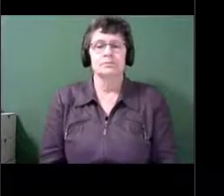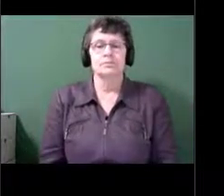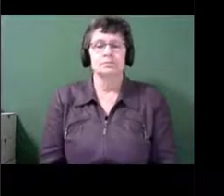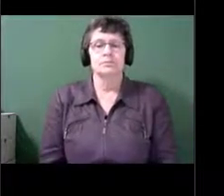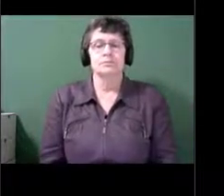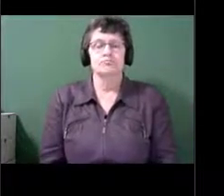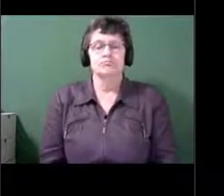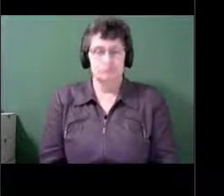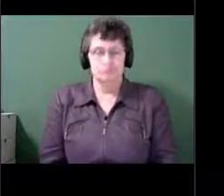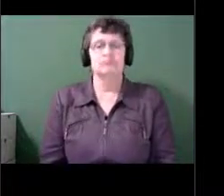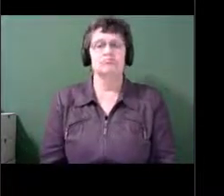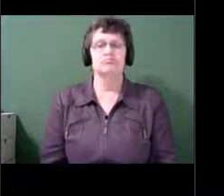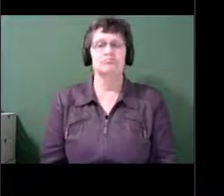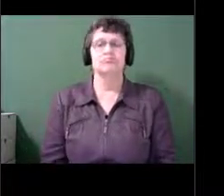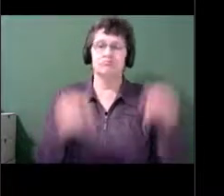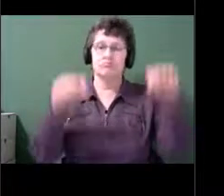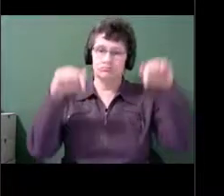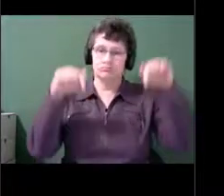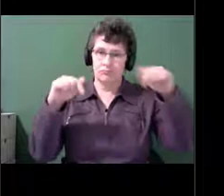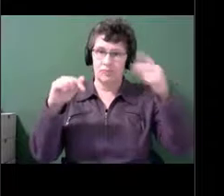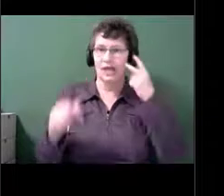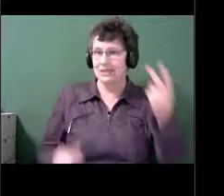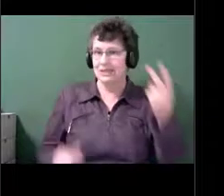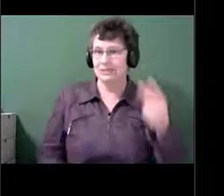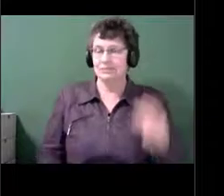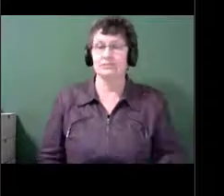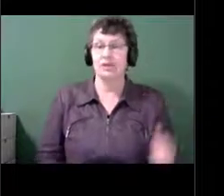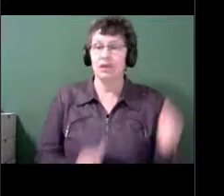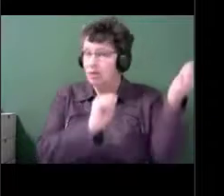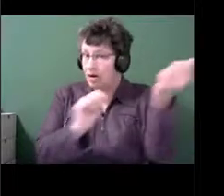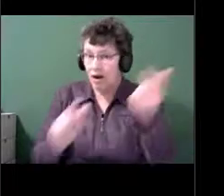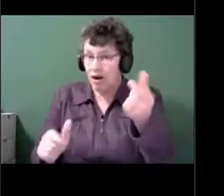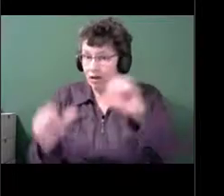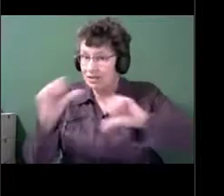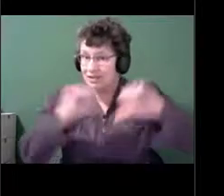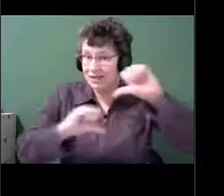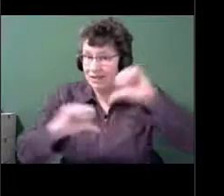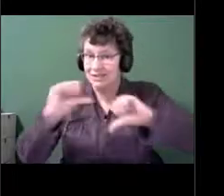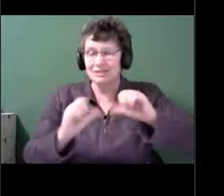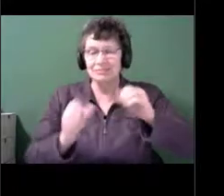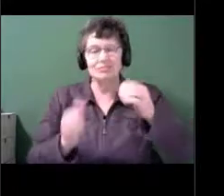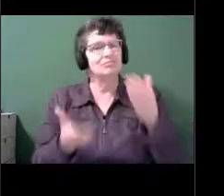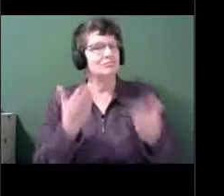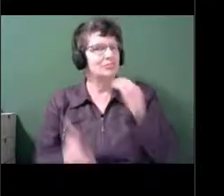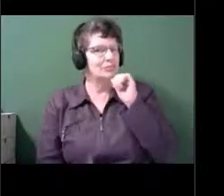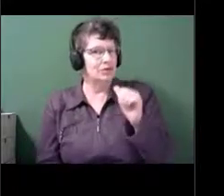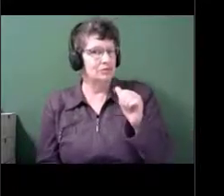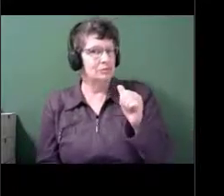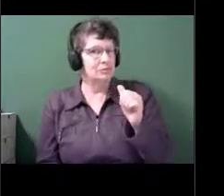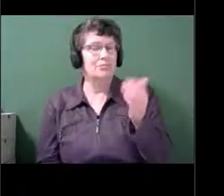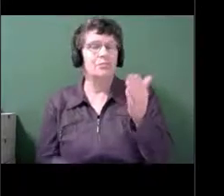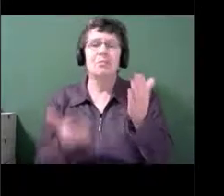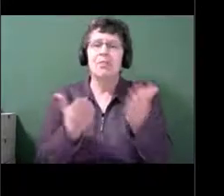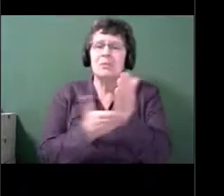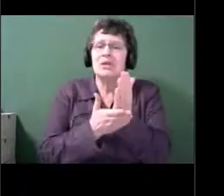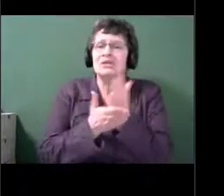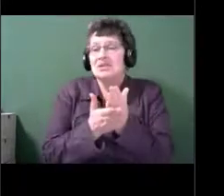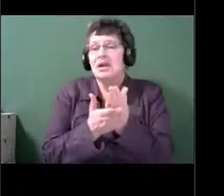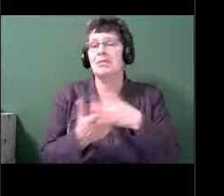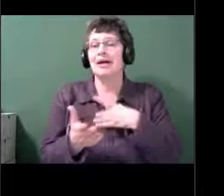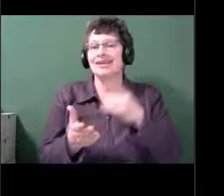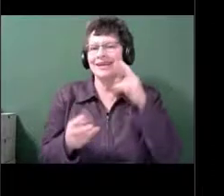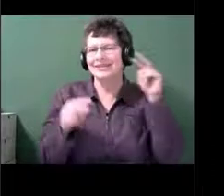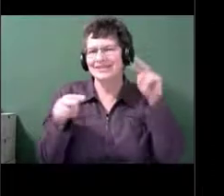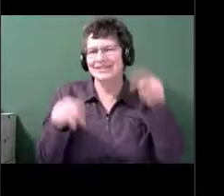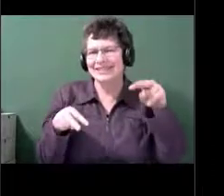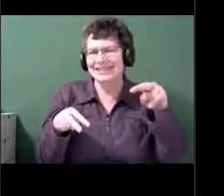All right. So I know that you're not all scientists, but maybe some of you would like to see some graphs. But if